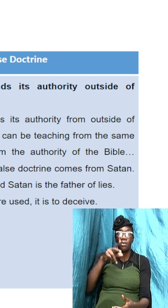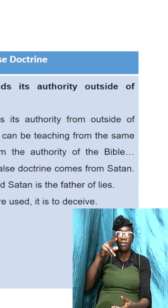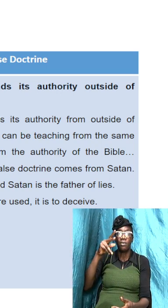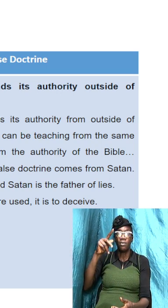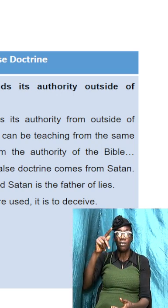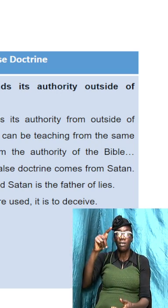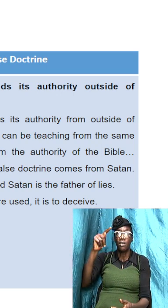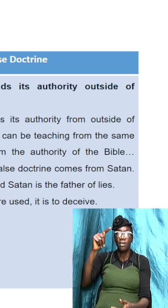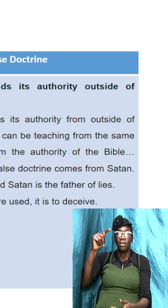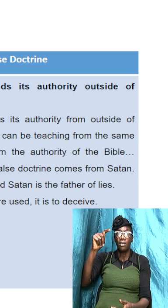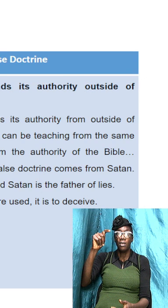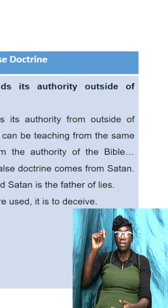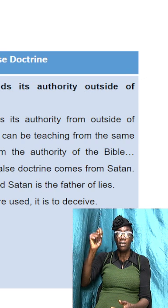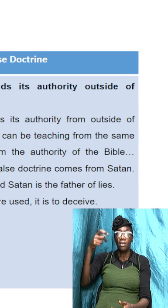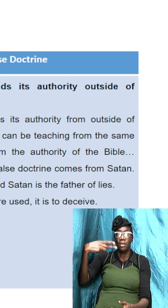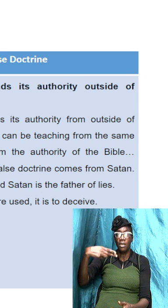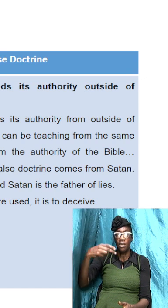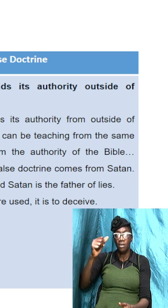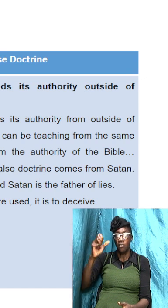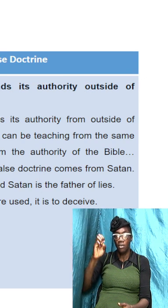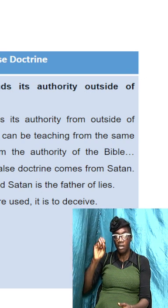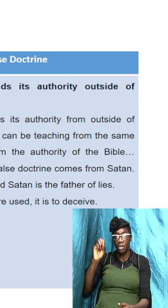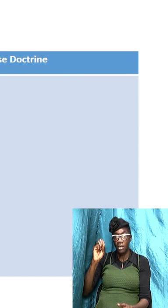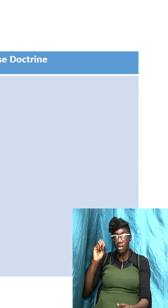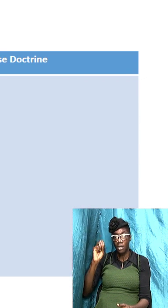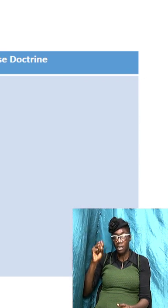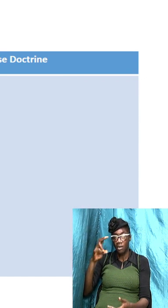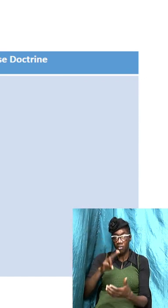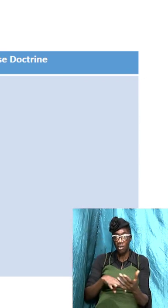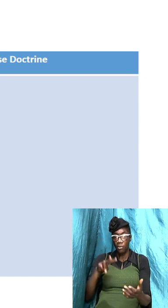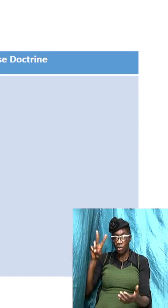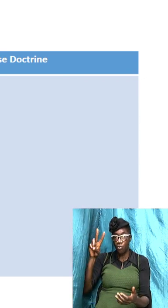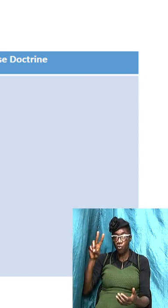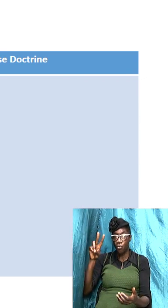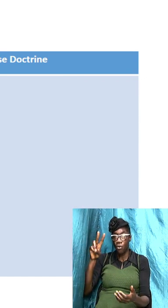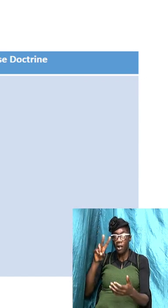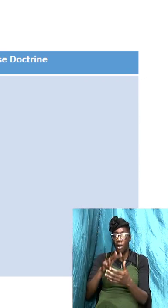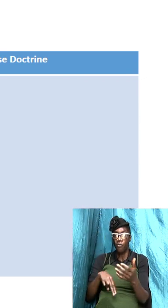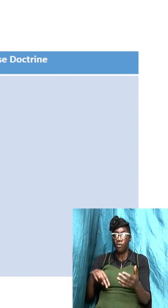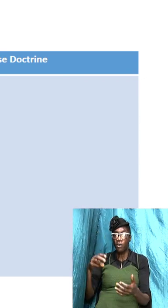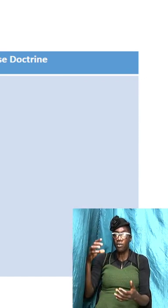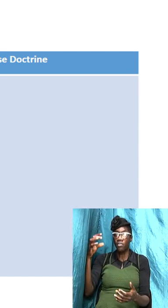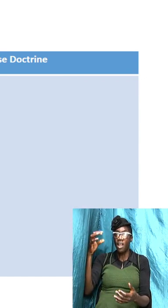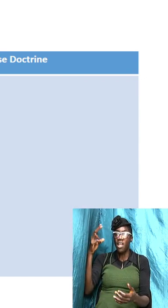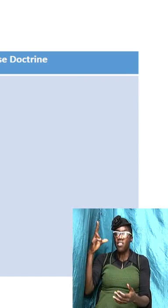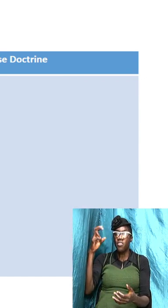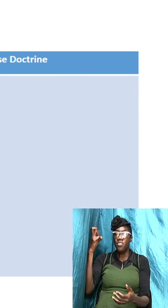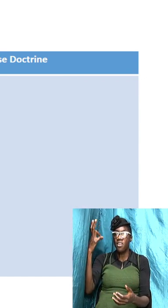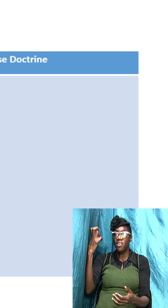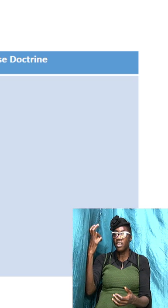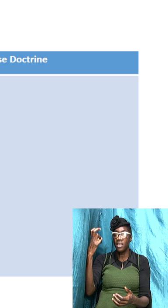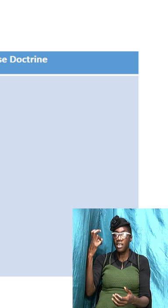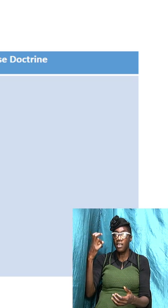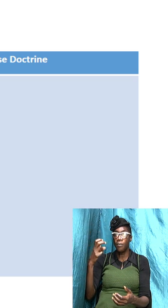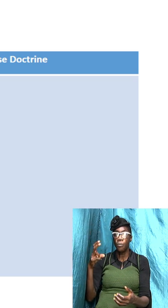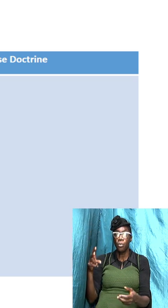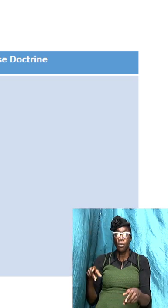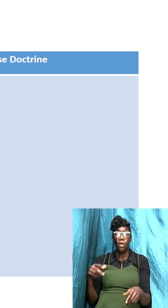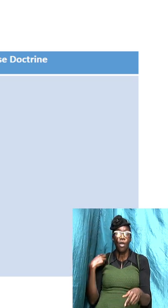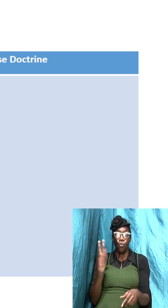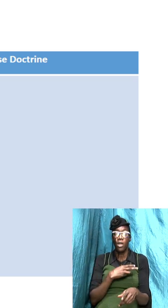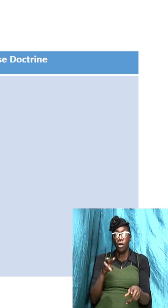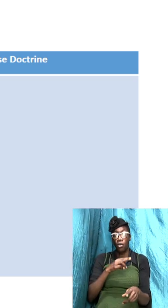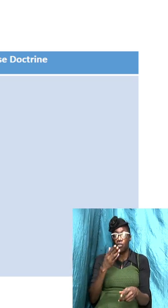verses 13 and we also thank God constantly